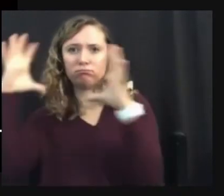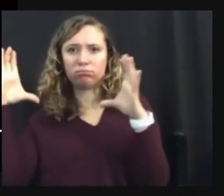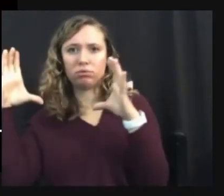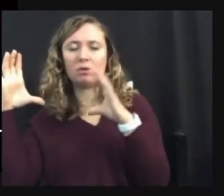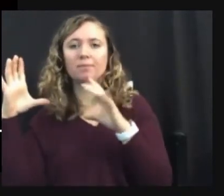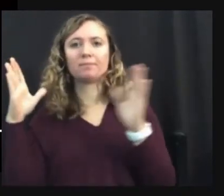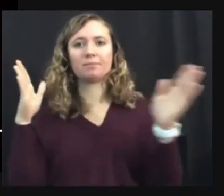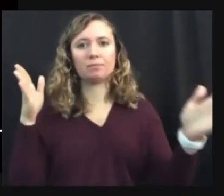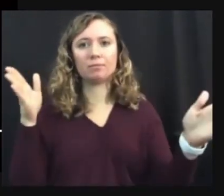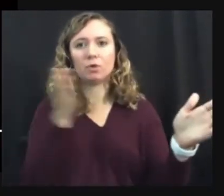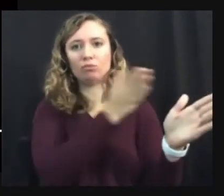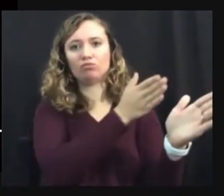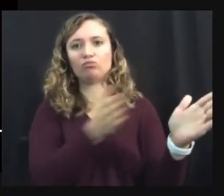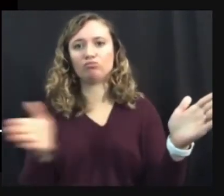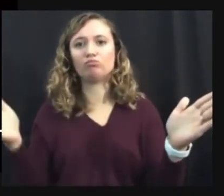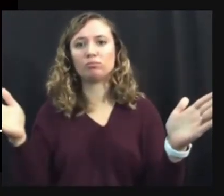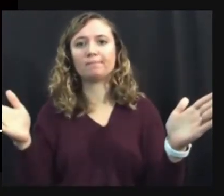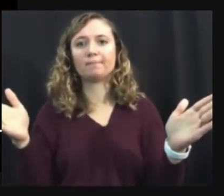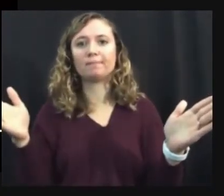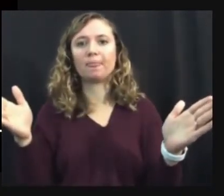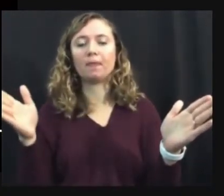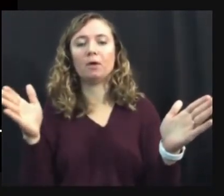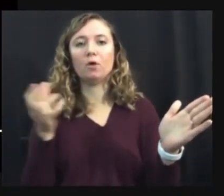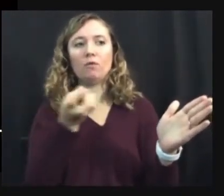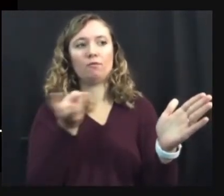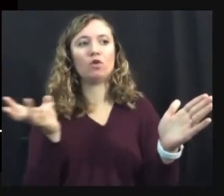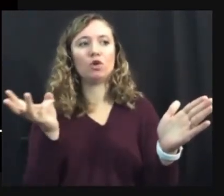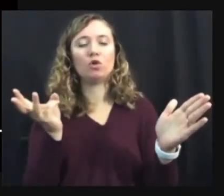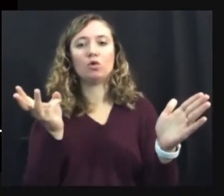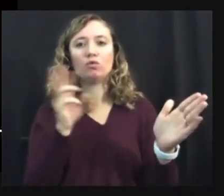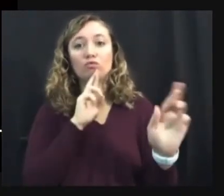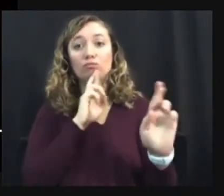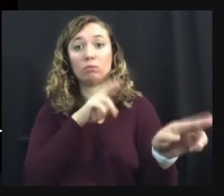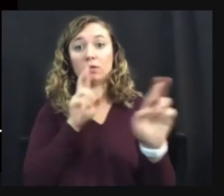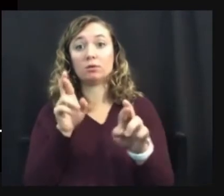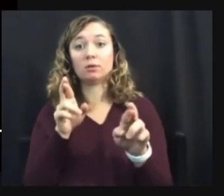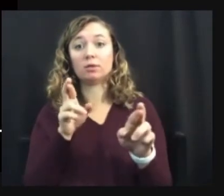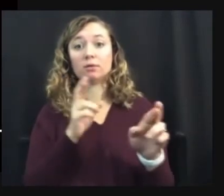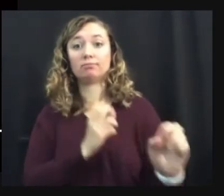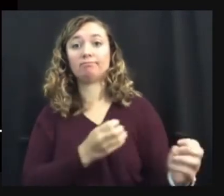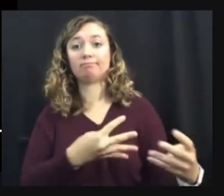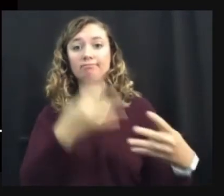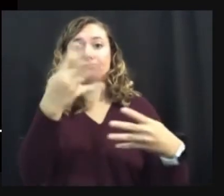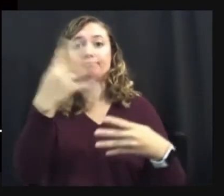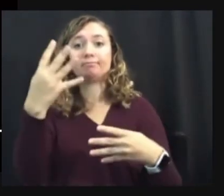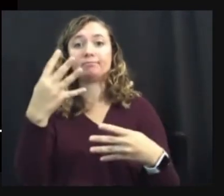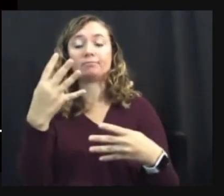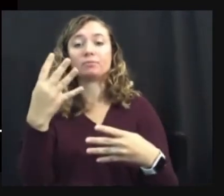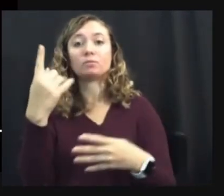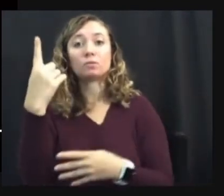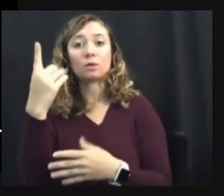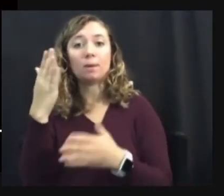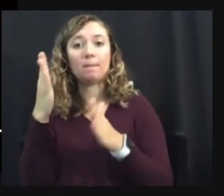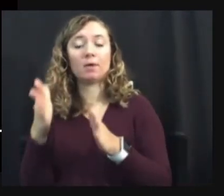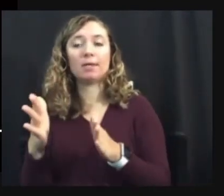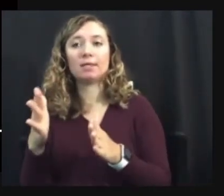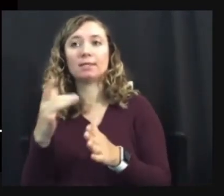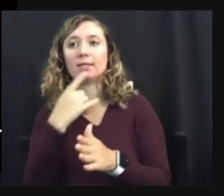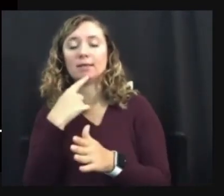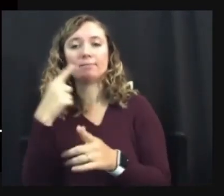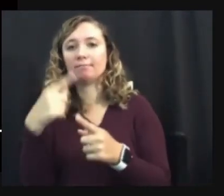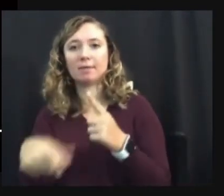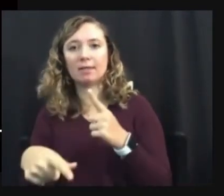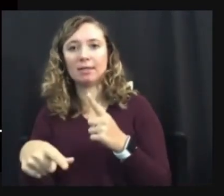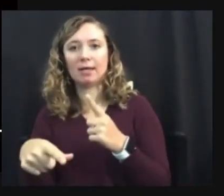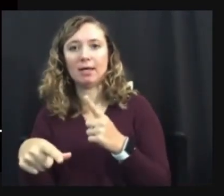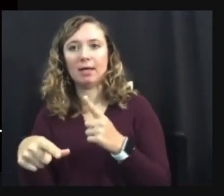So a couple of the responses are starting to come in. Like one person says, I can't visualize. It's a picture of the last horse I